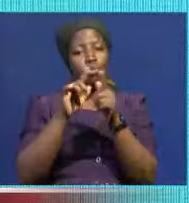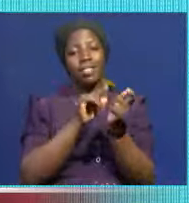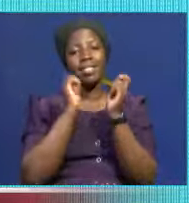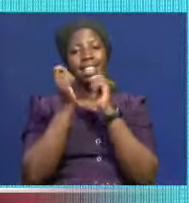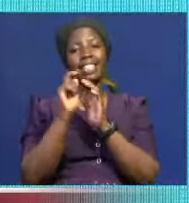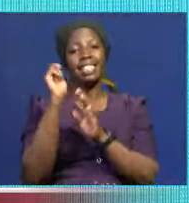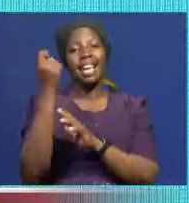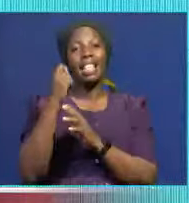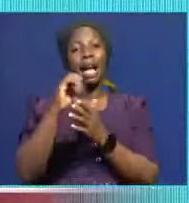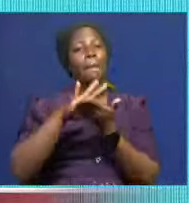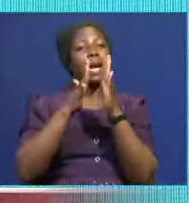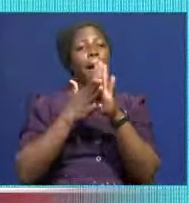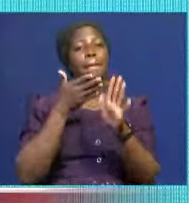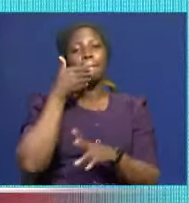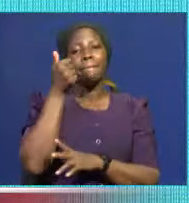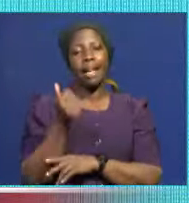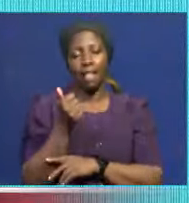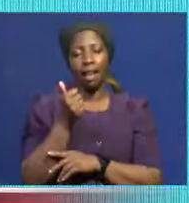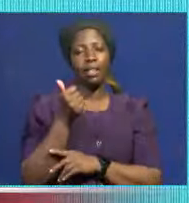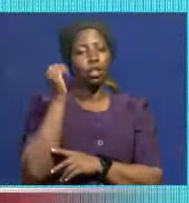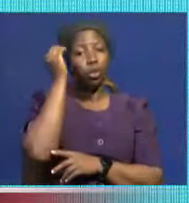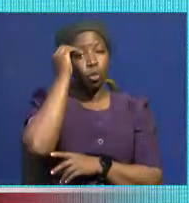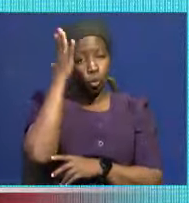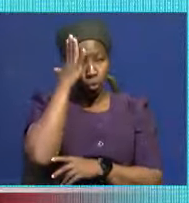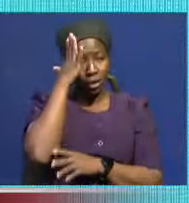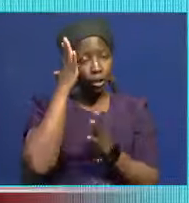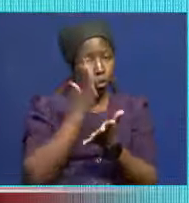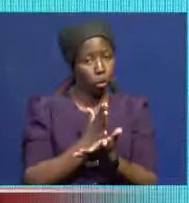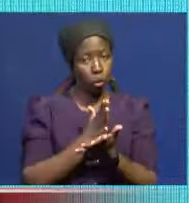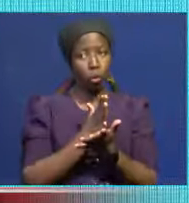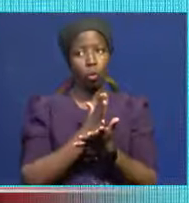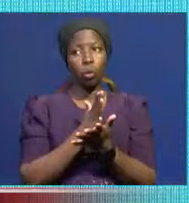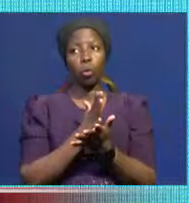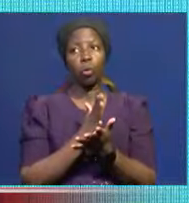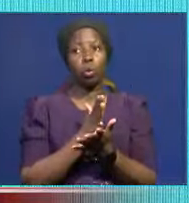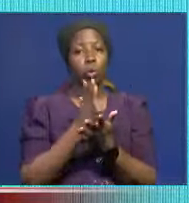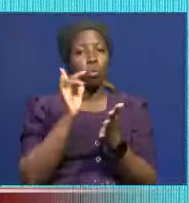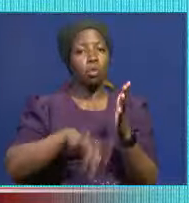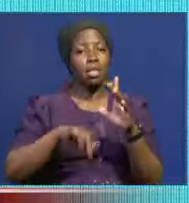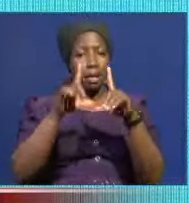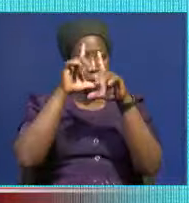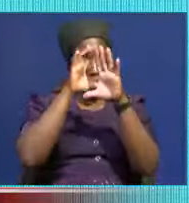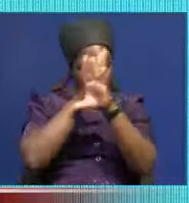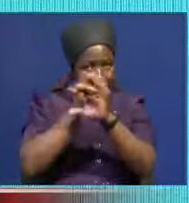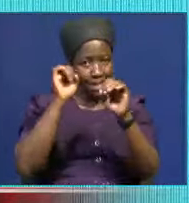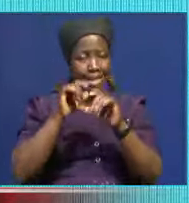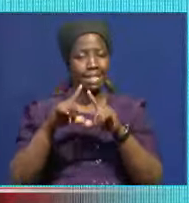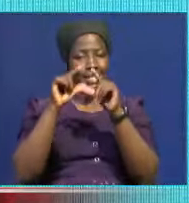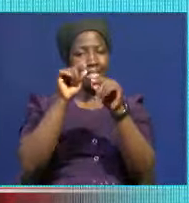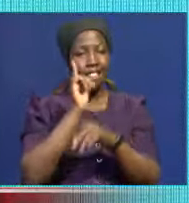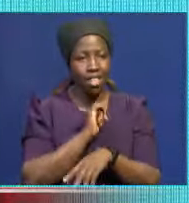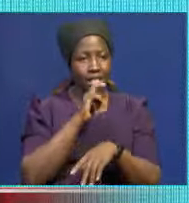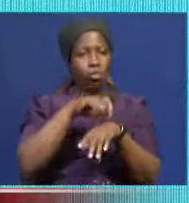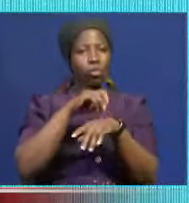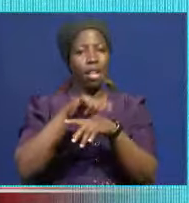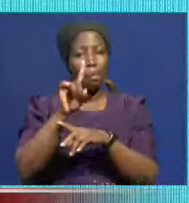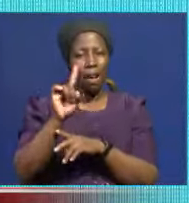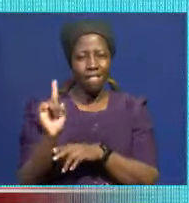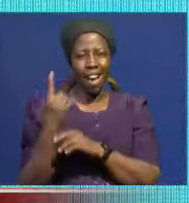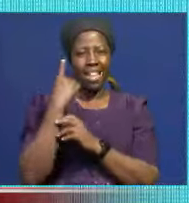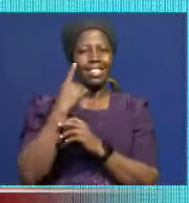Kenya for the better, noting that indeed as stated by his presidency the president during his inaugural state of the national address,